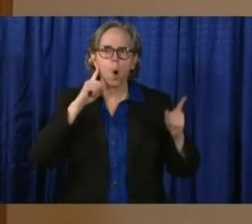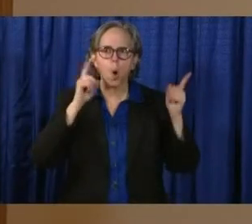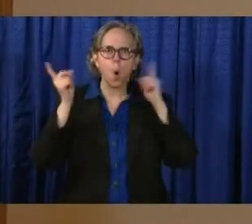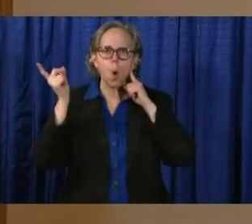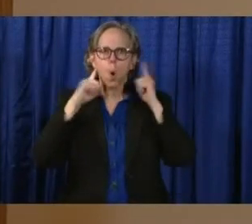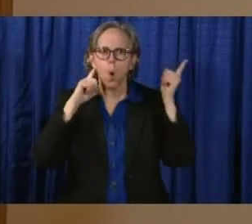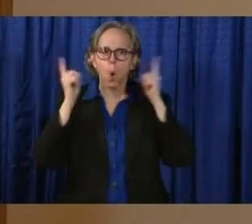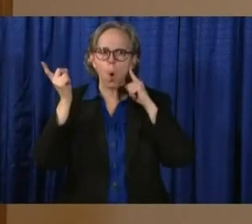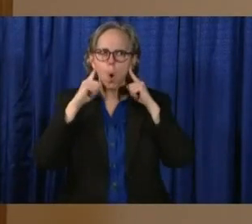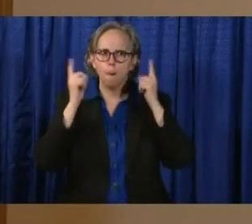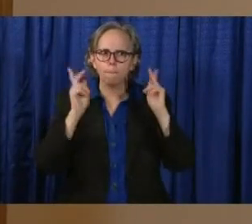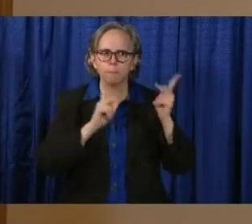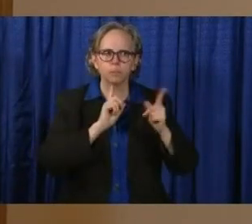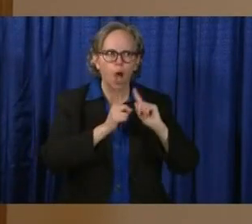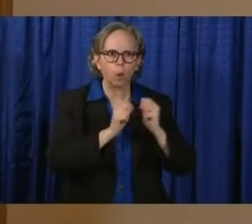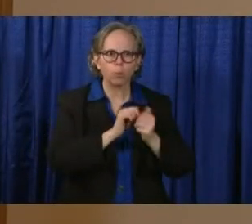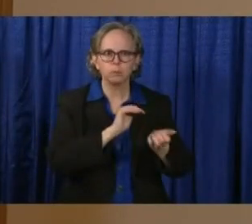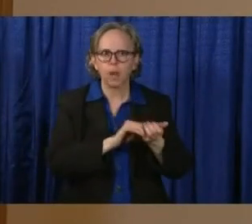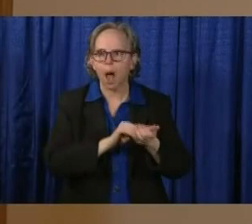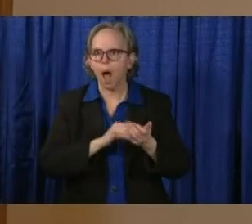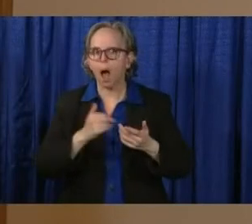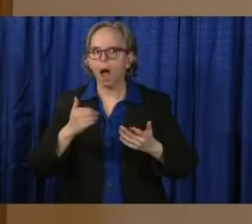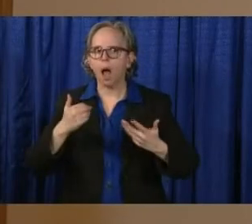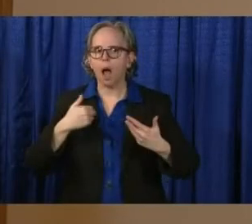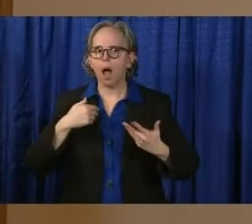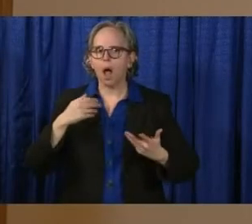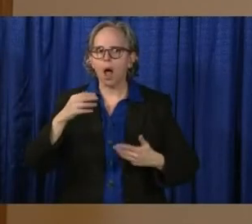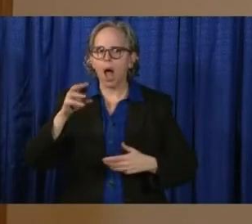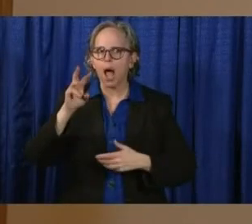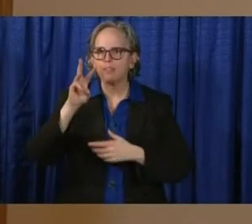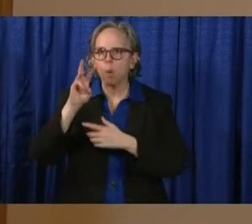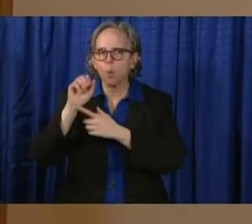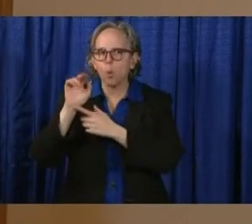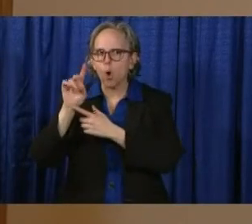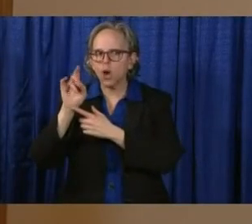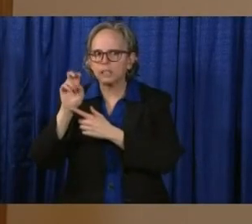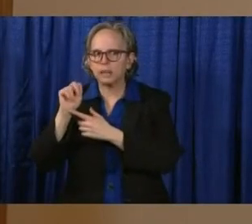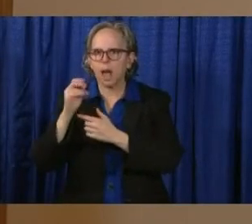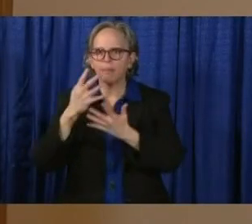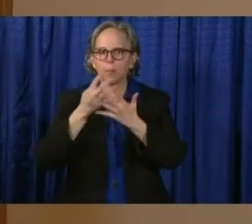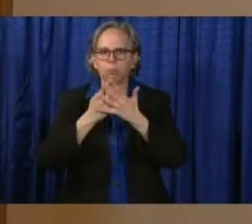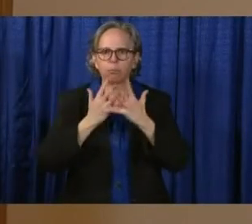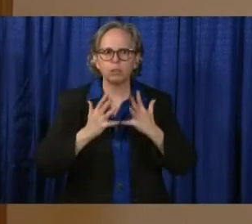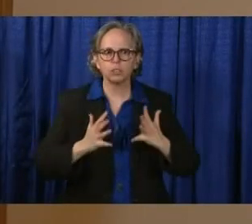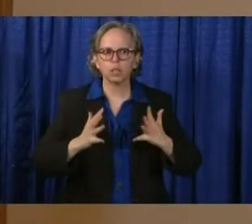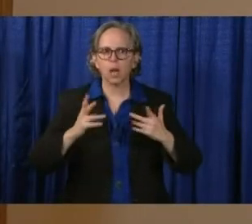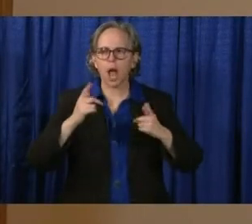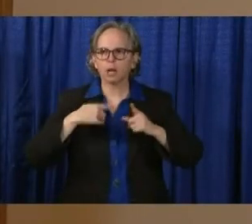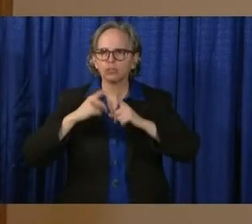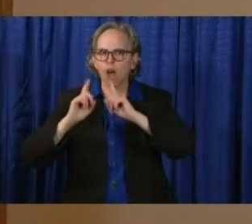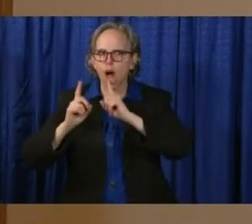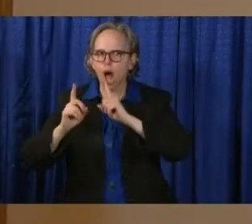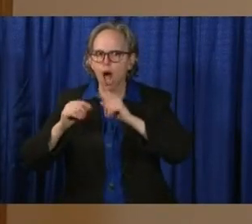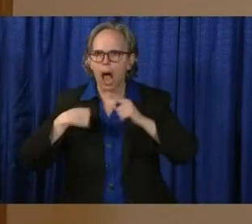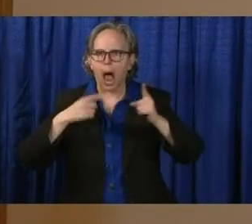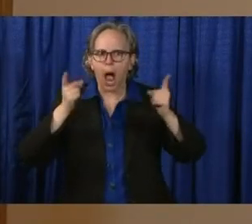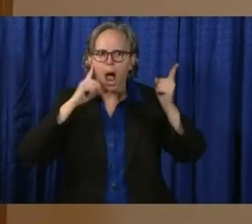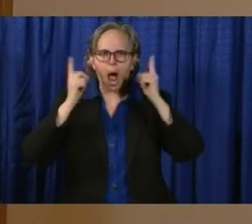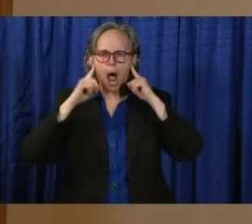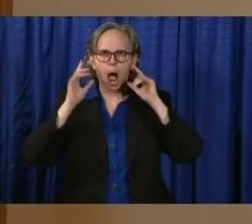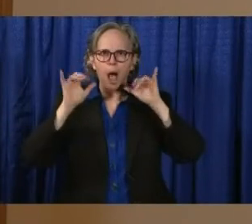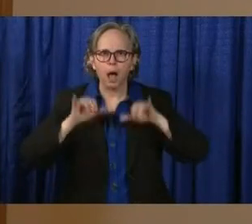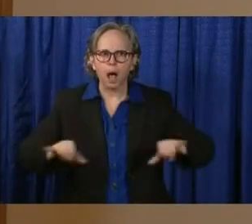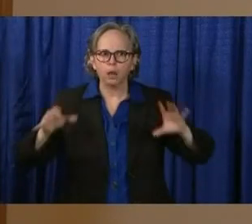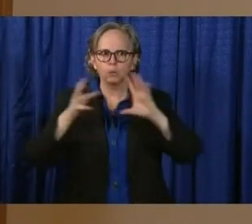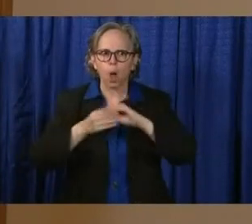warden and folks talking about what they're going through. So I think in Ohio, we will be seeing more and more stories. I don't